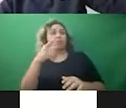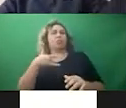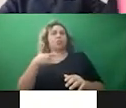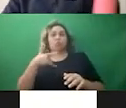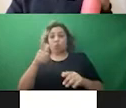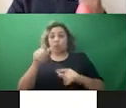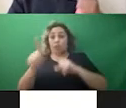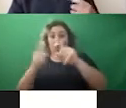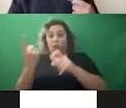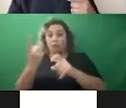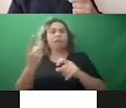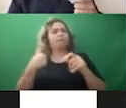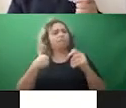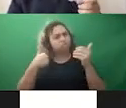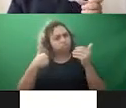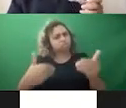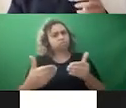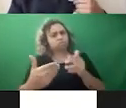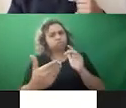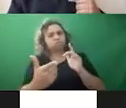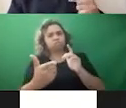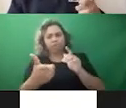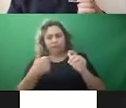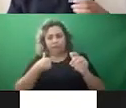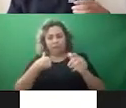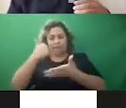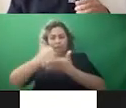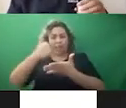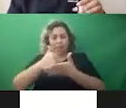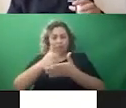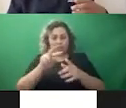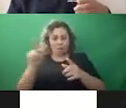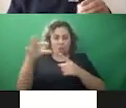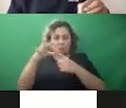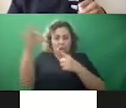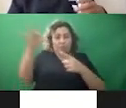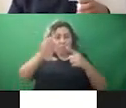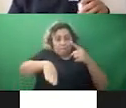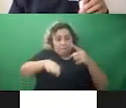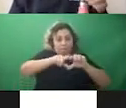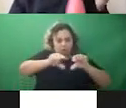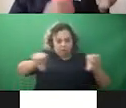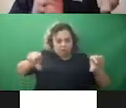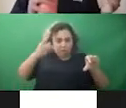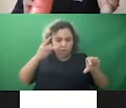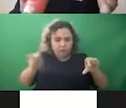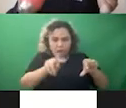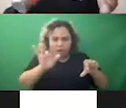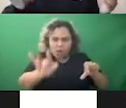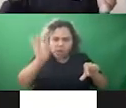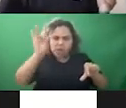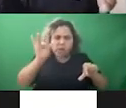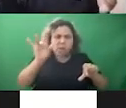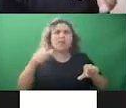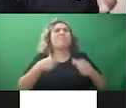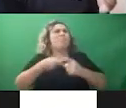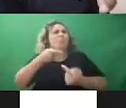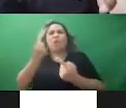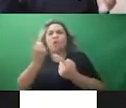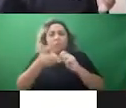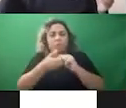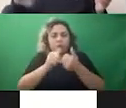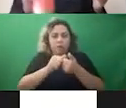questions, feel free to, there's like a help option at the bottom of the screen. And if you,